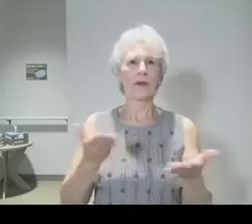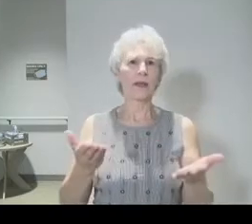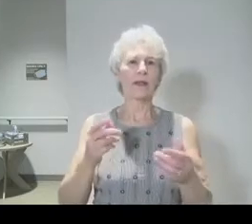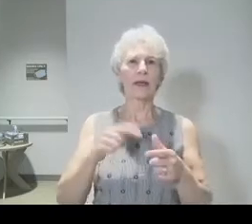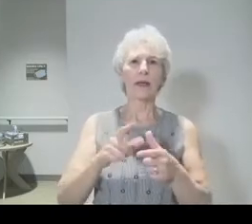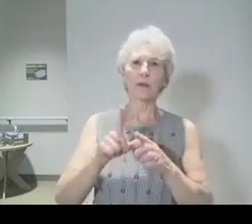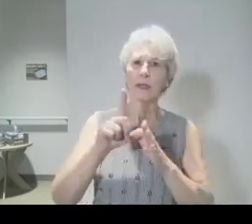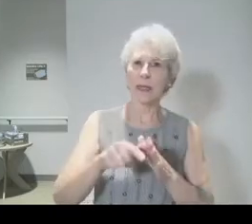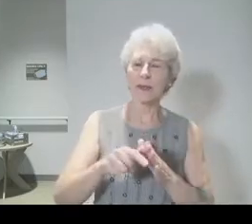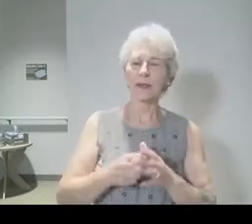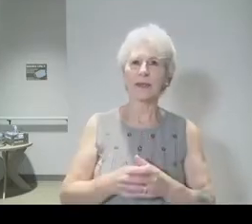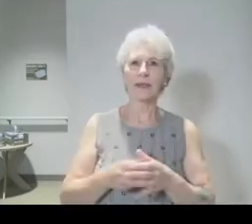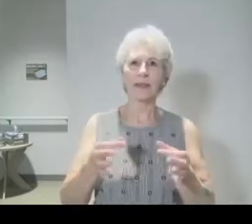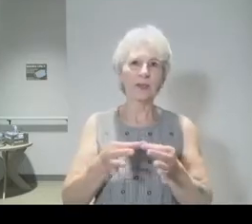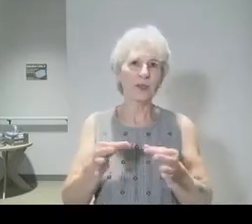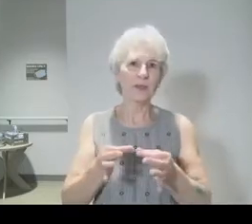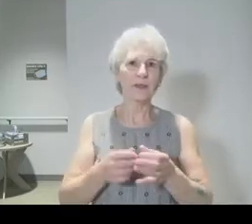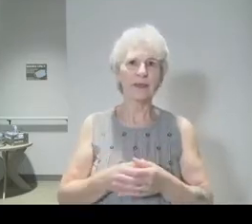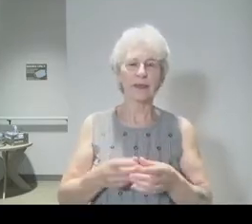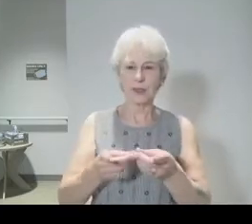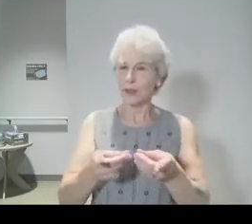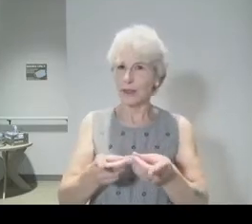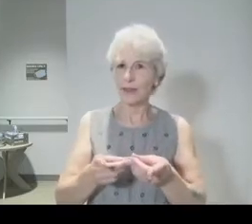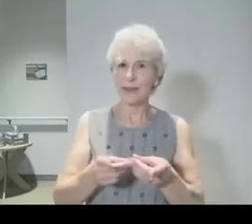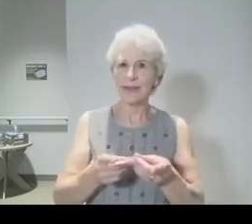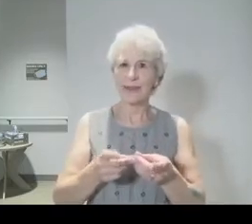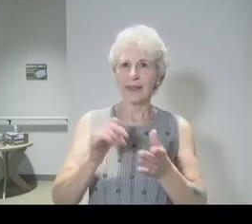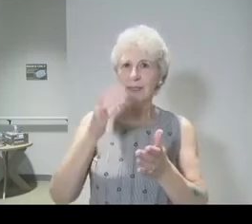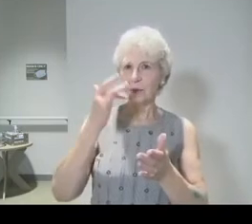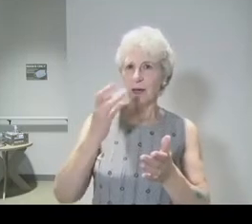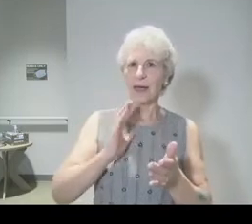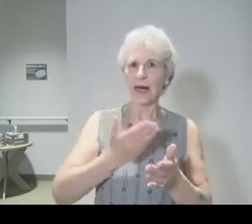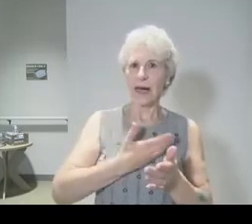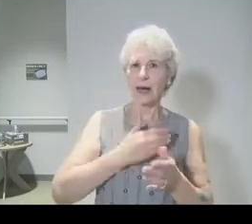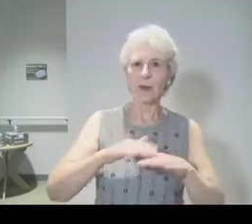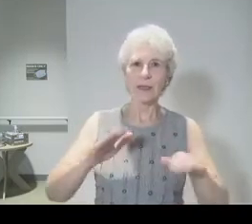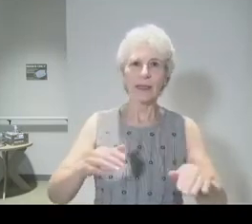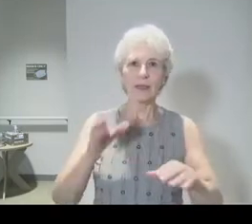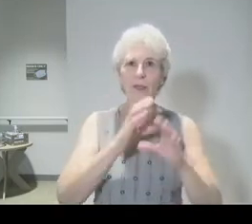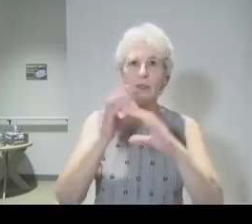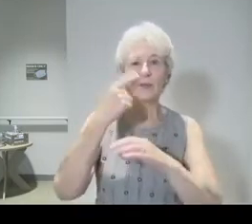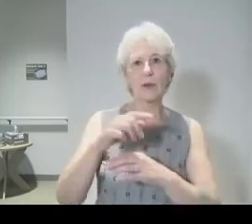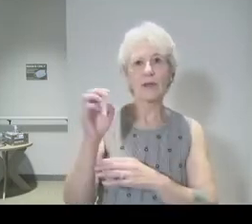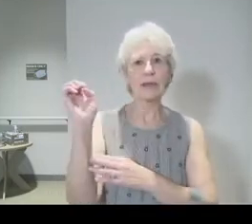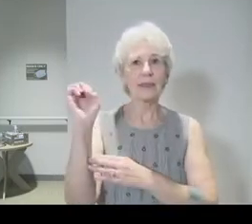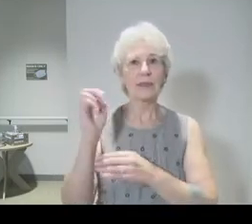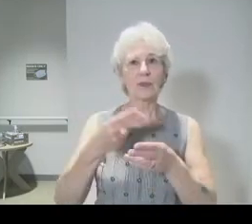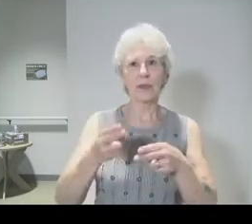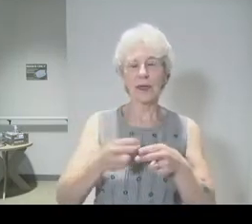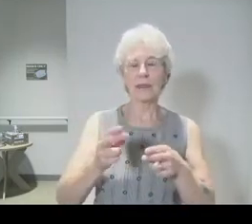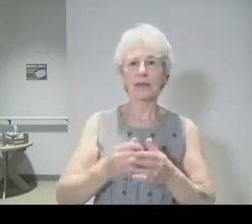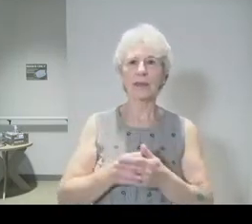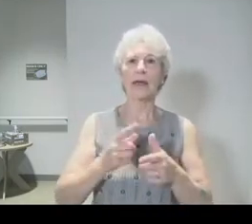This is one of the reasons why our children seek for Easter eggs on Easter. And then